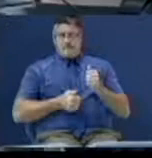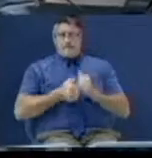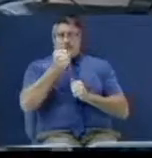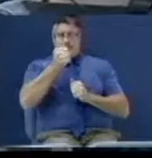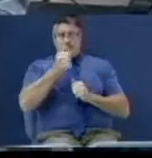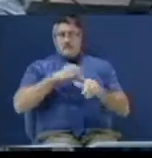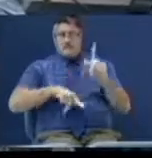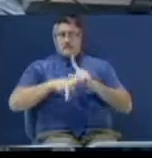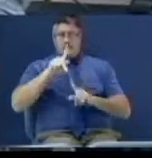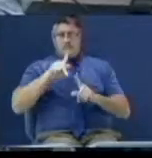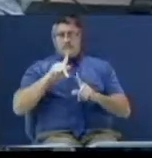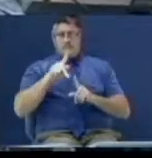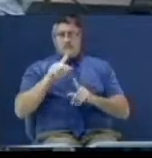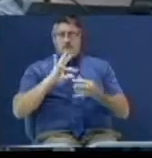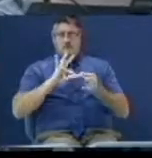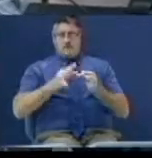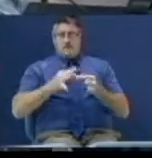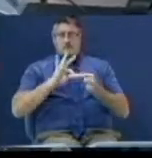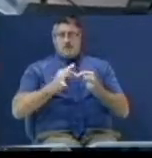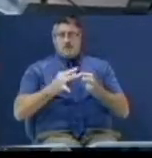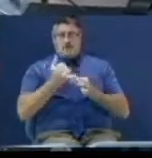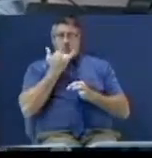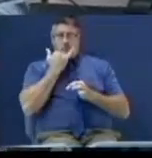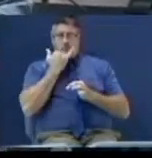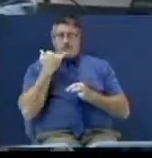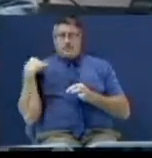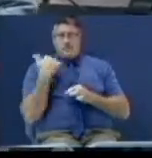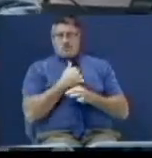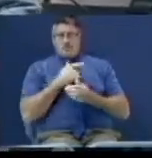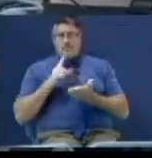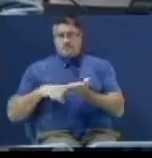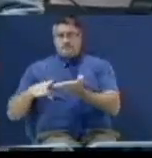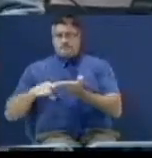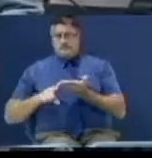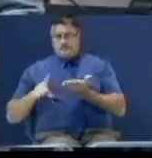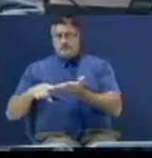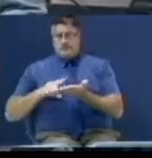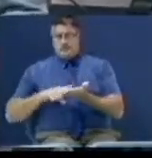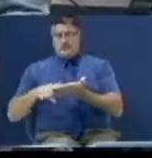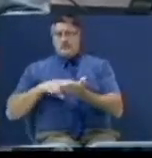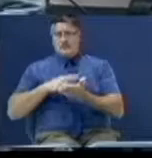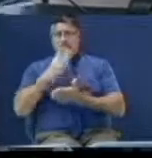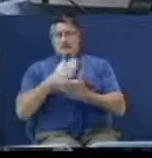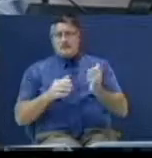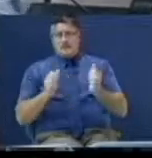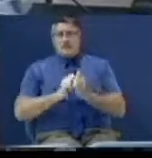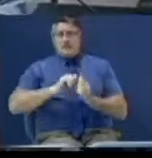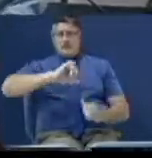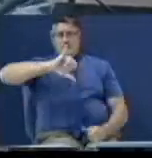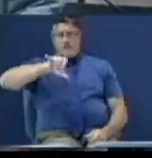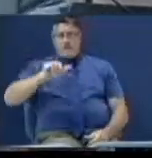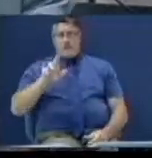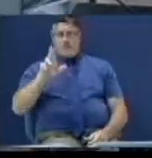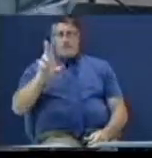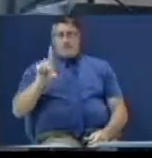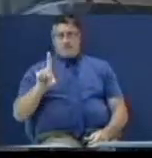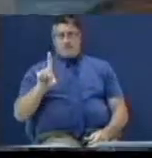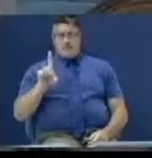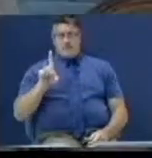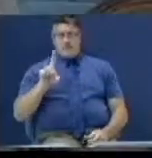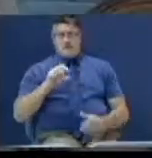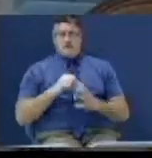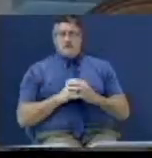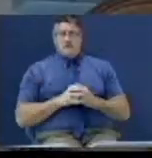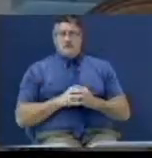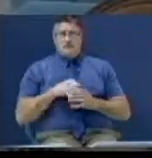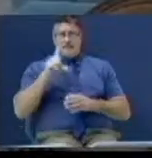Me and Jared's had a few talks about this passage. But I think he's starting to get on the wagon. He even told me more evidence that he ought to be